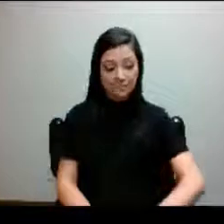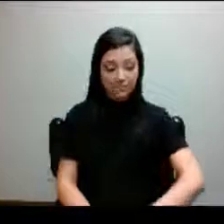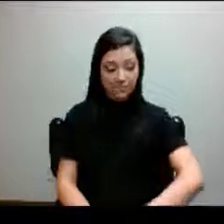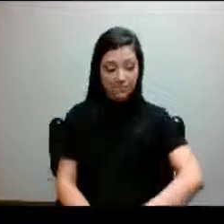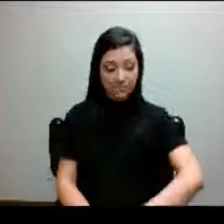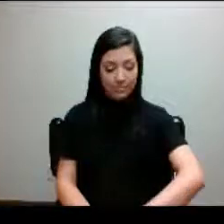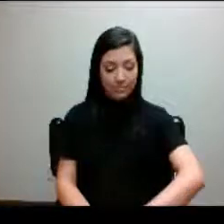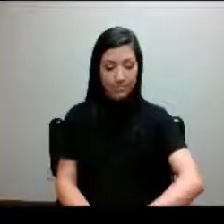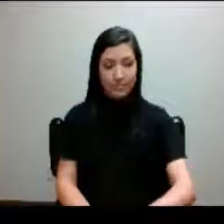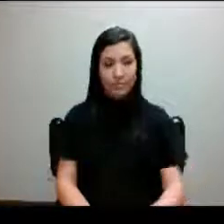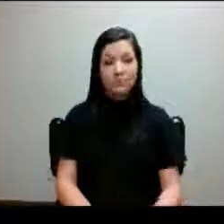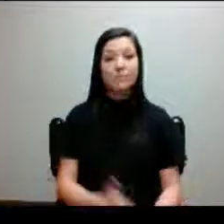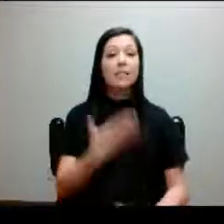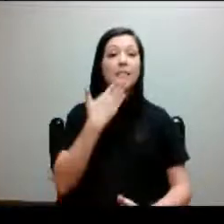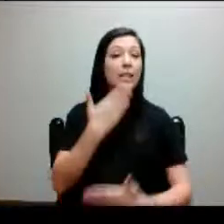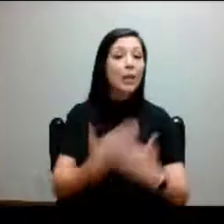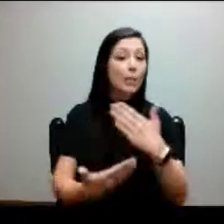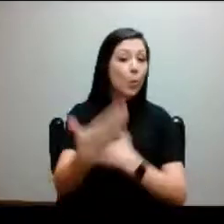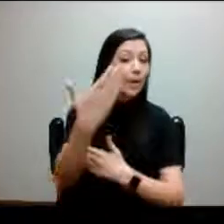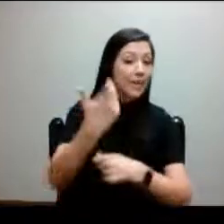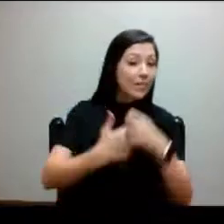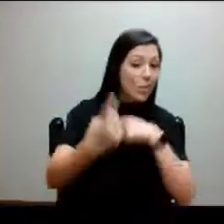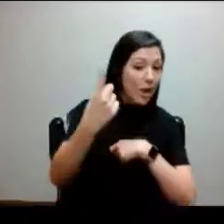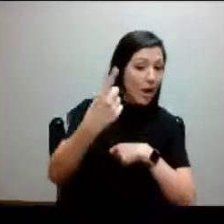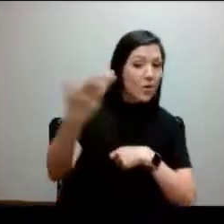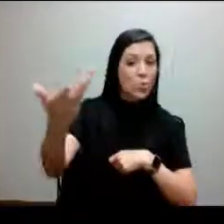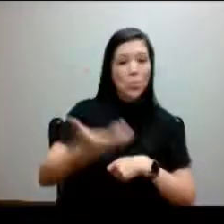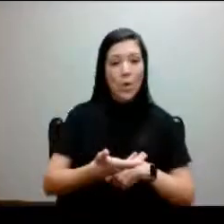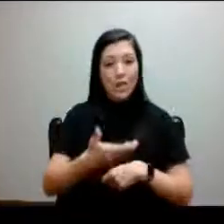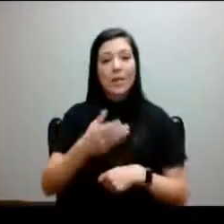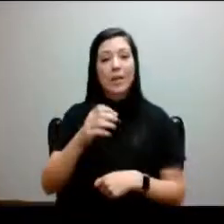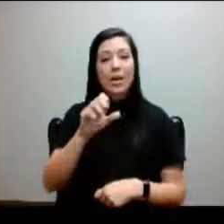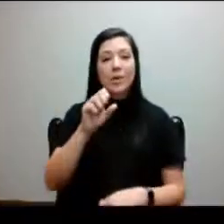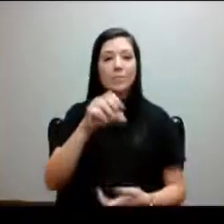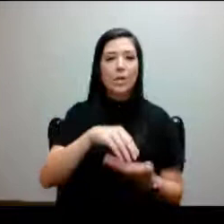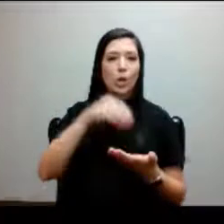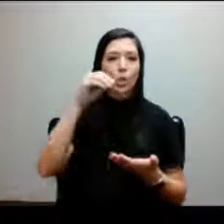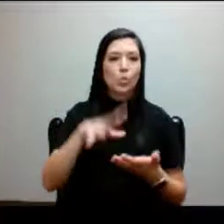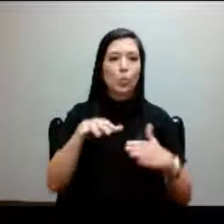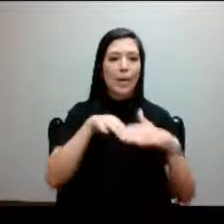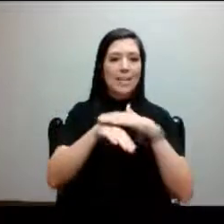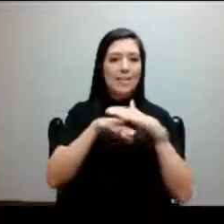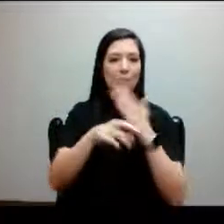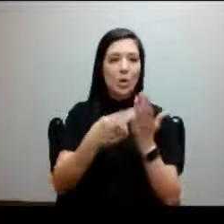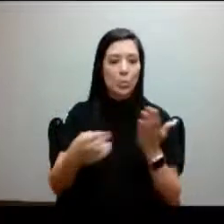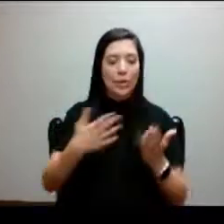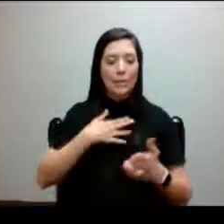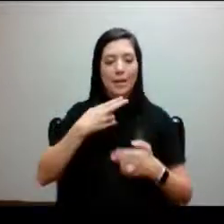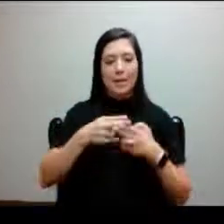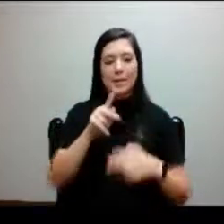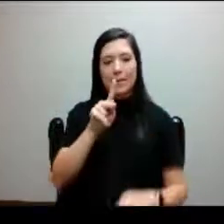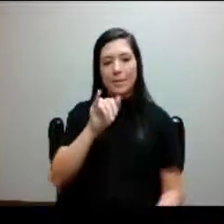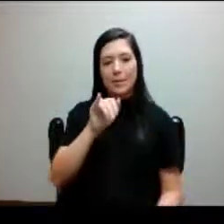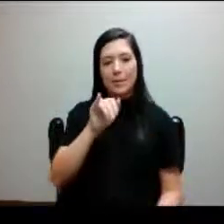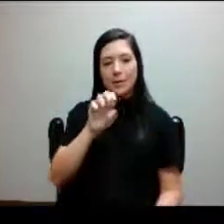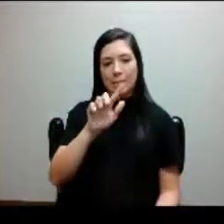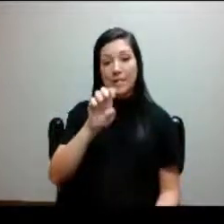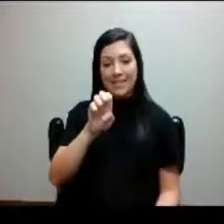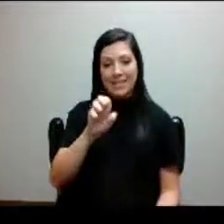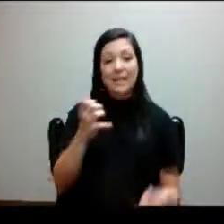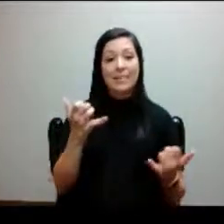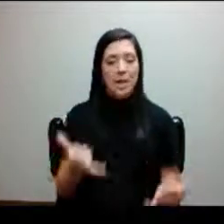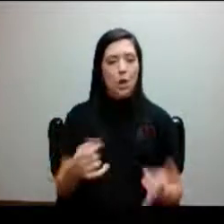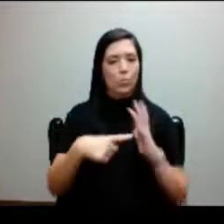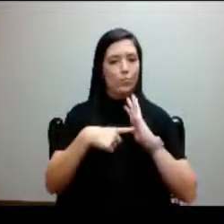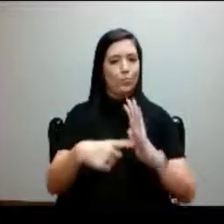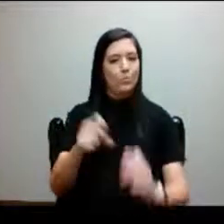Good morning, everyone. Welcome to Student Accessibility Resources. My name is Kimalee Carter, and here's our tour of SAR.